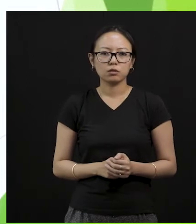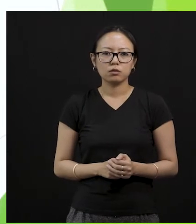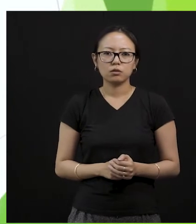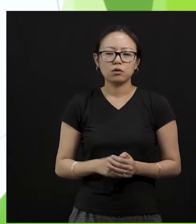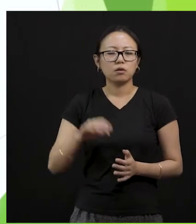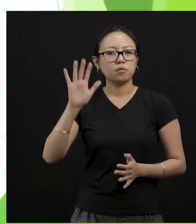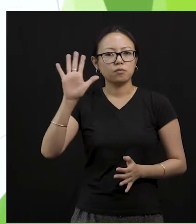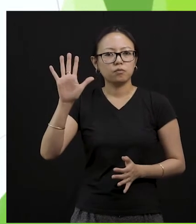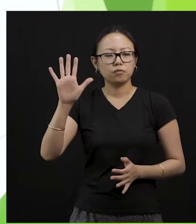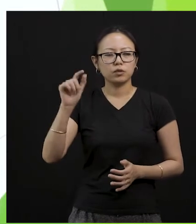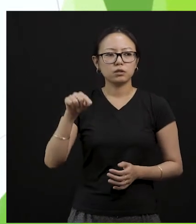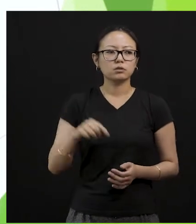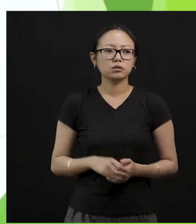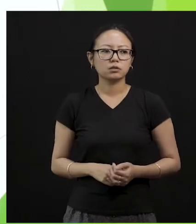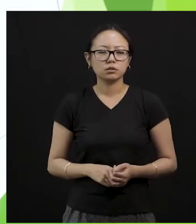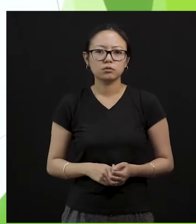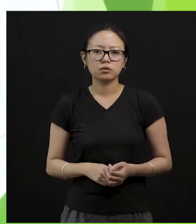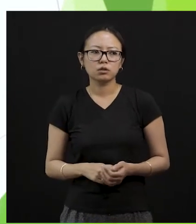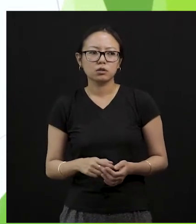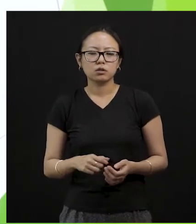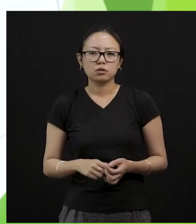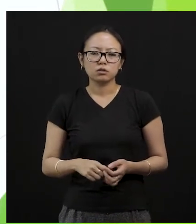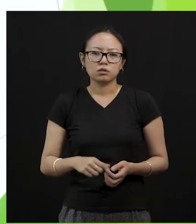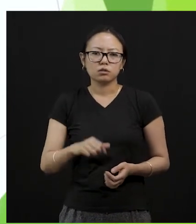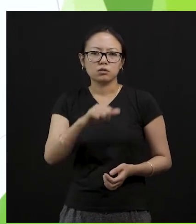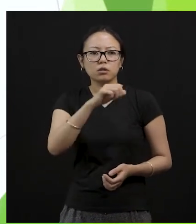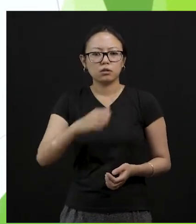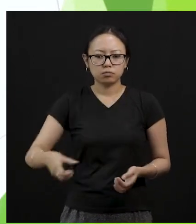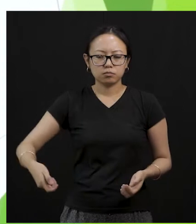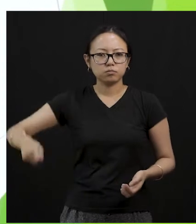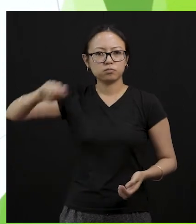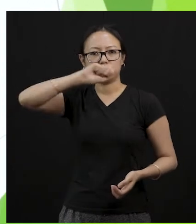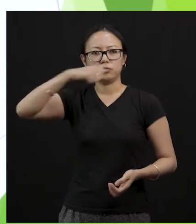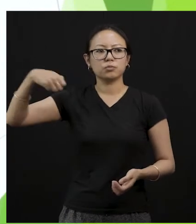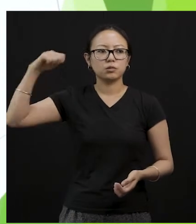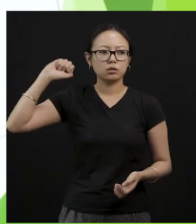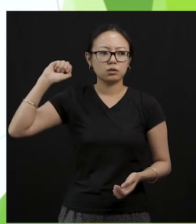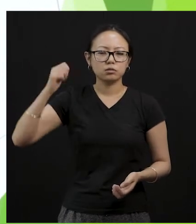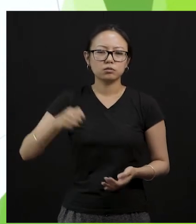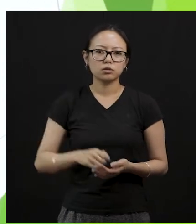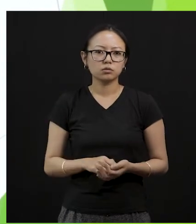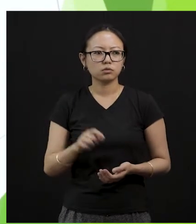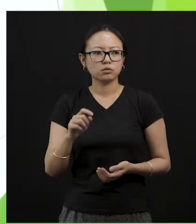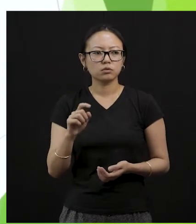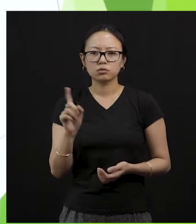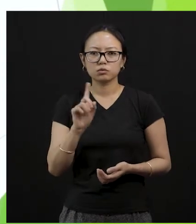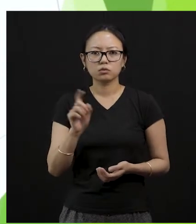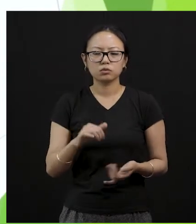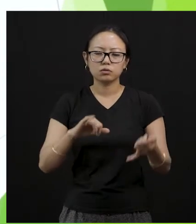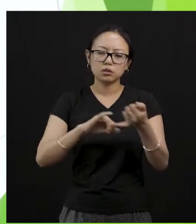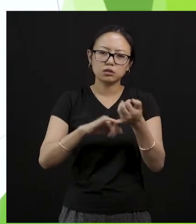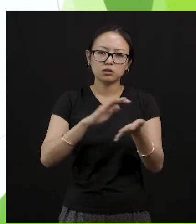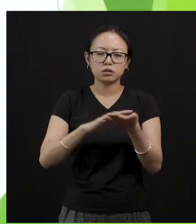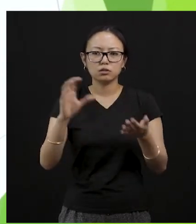this belief that when we take a shower, you know, it saves water. So instead of taking bath, it's better to take a